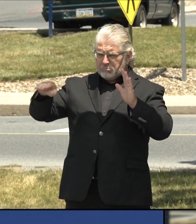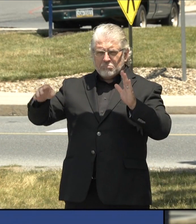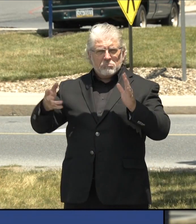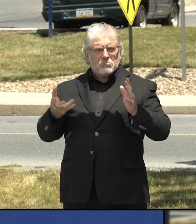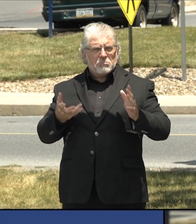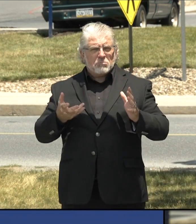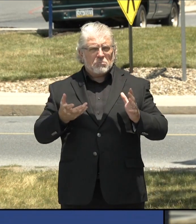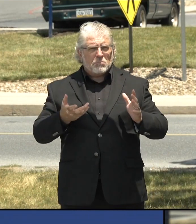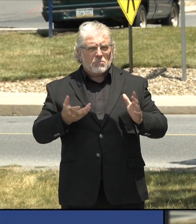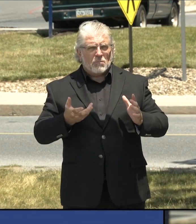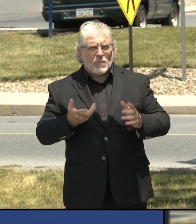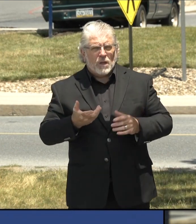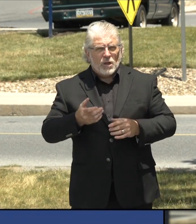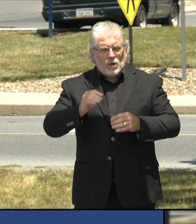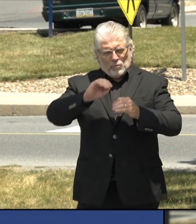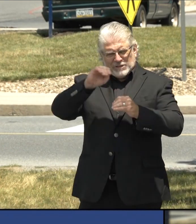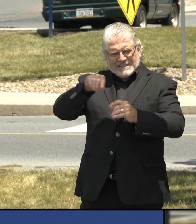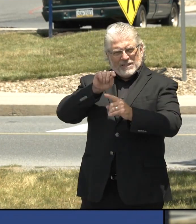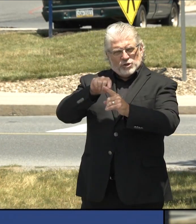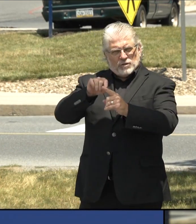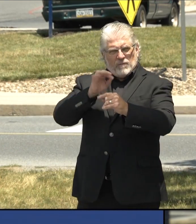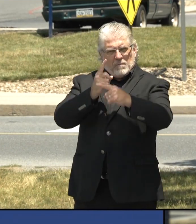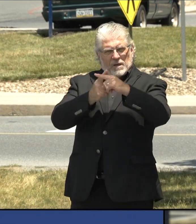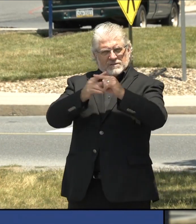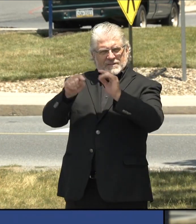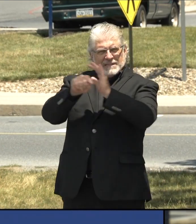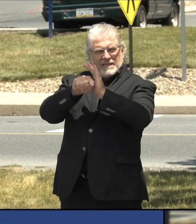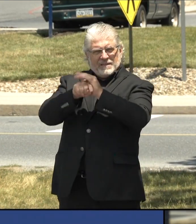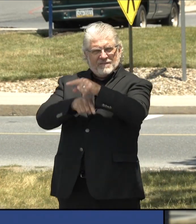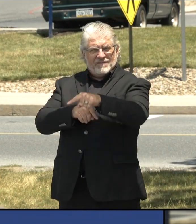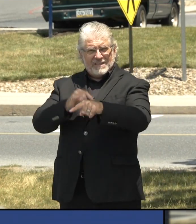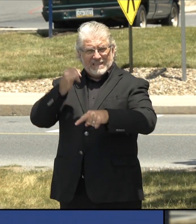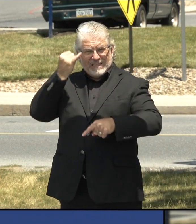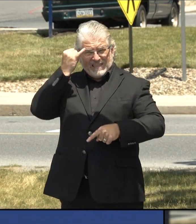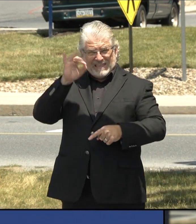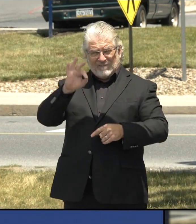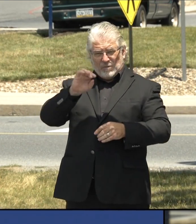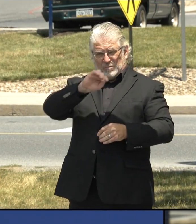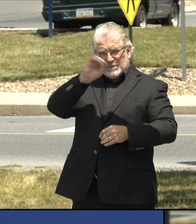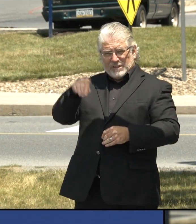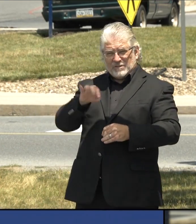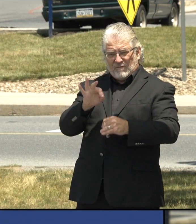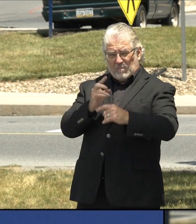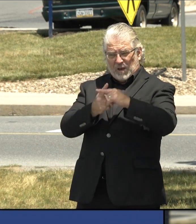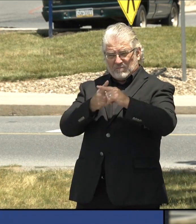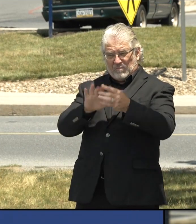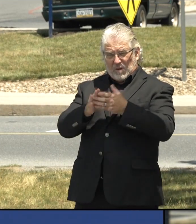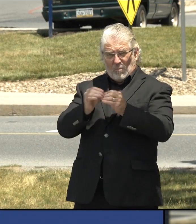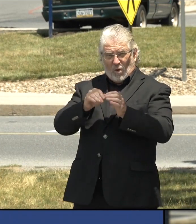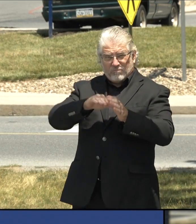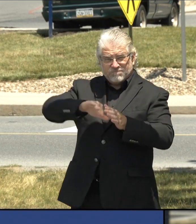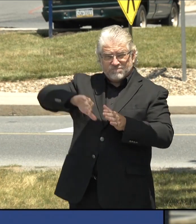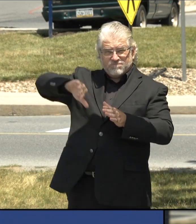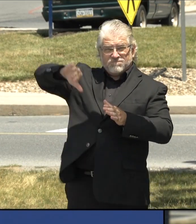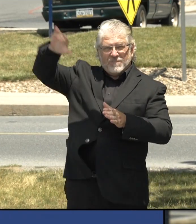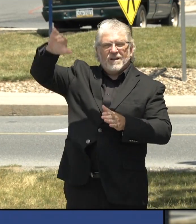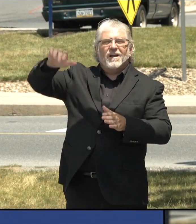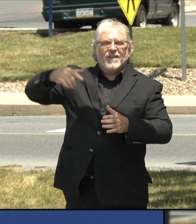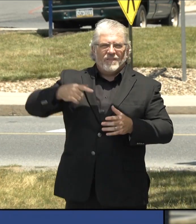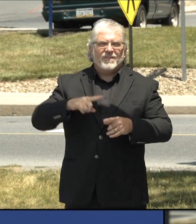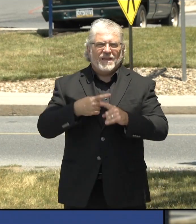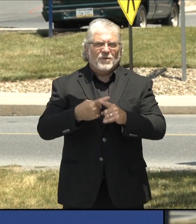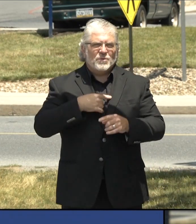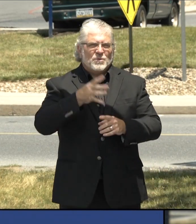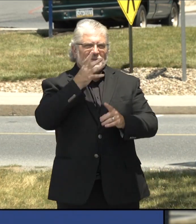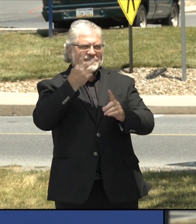as a problem. What we see in in areas like Allegheny County is a faster increase in the cases than we see an increase in the number of tests that we're, we're